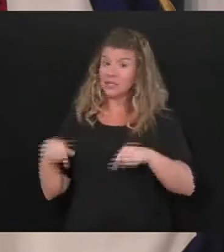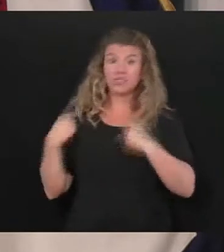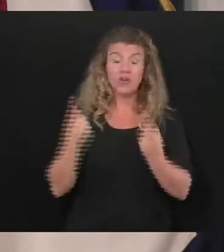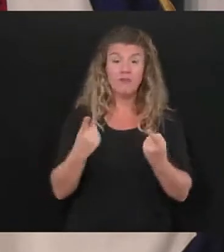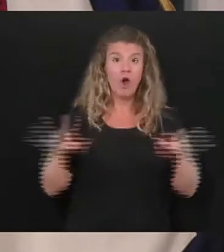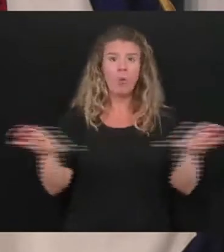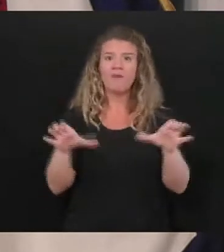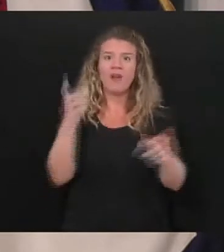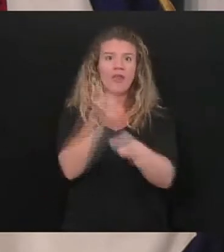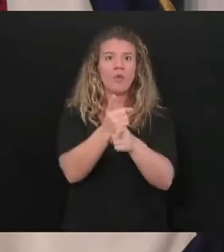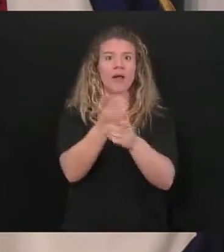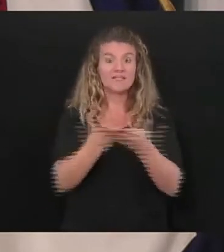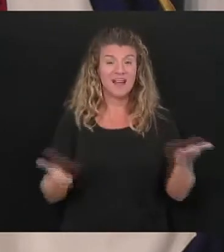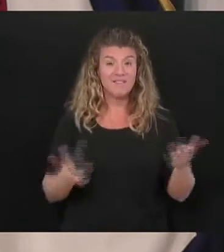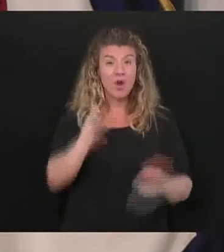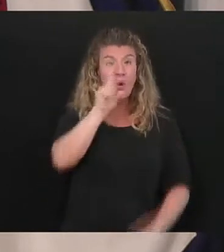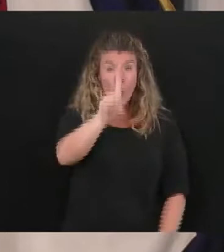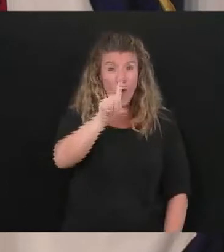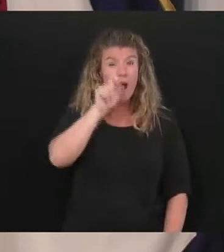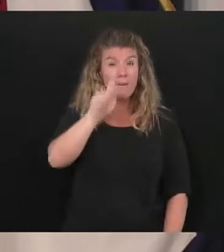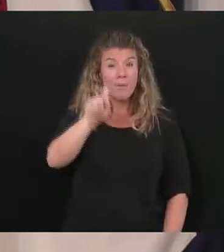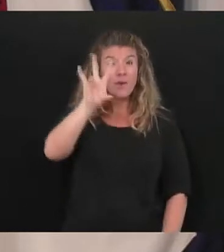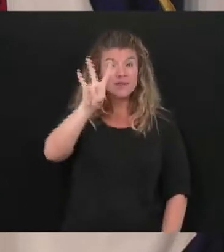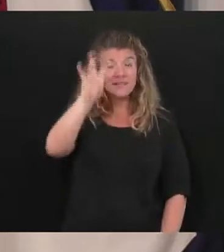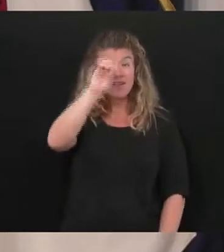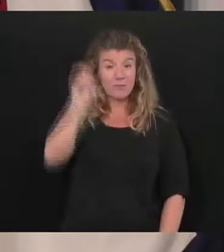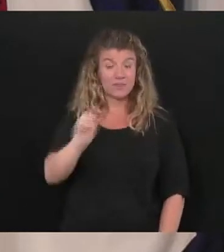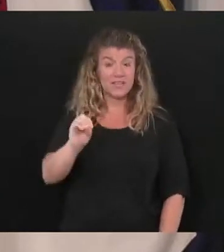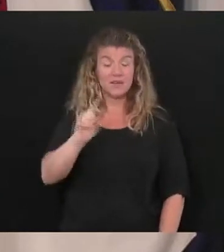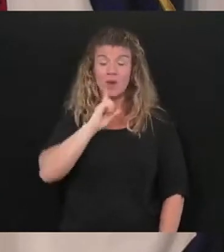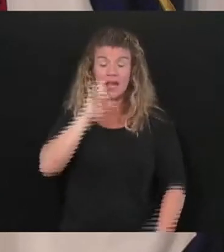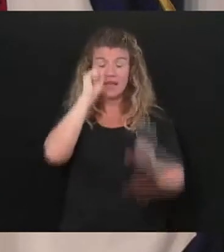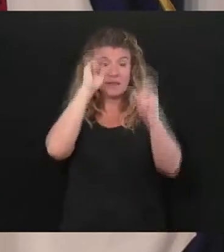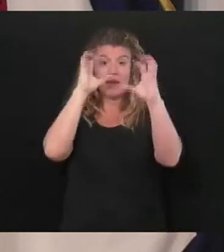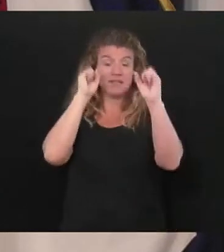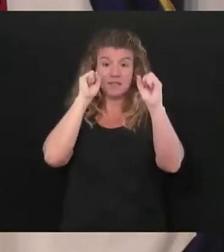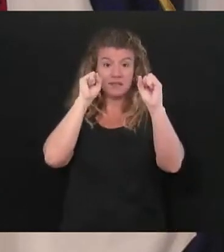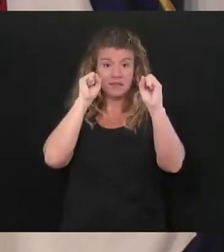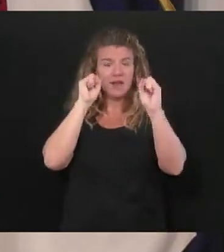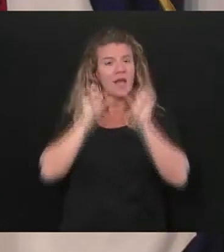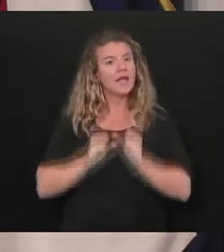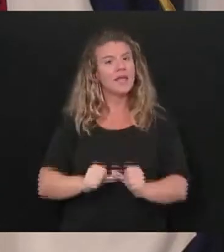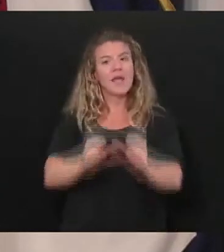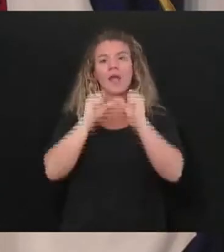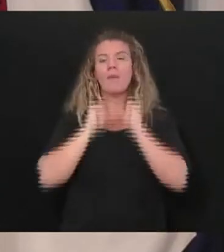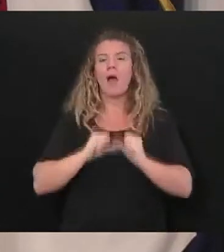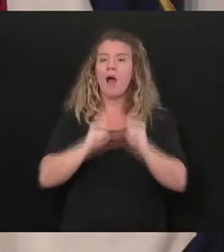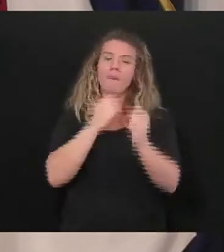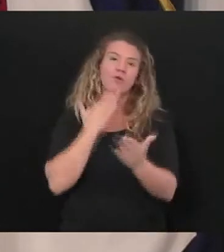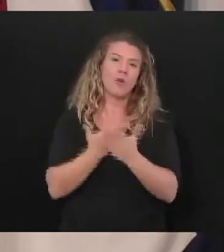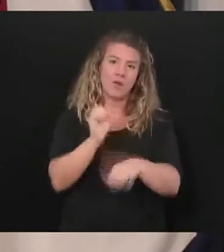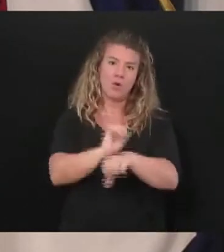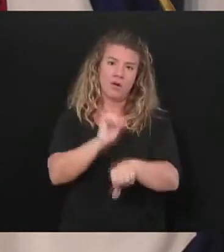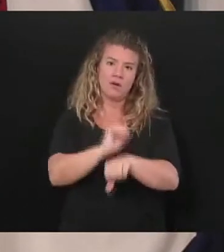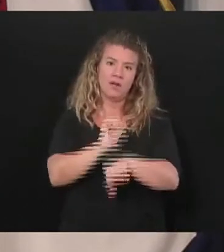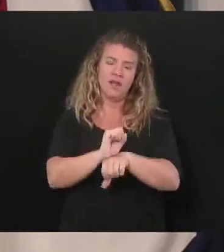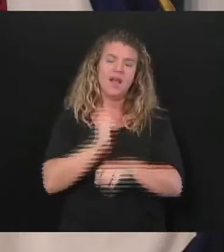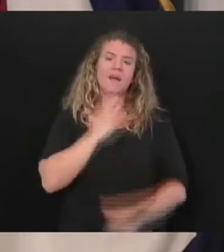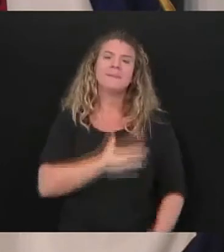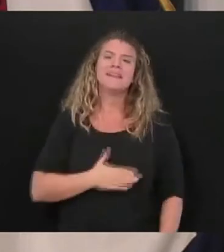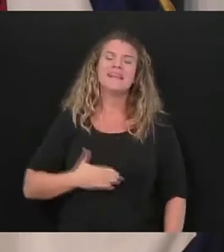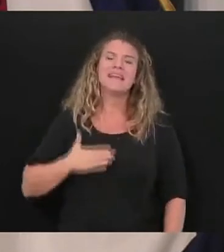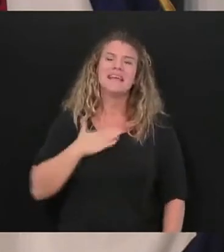1.7 percent it's amazing keep up the great work please please